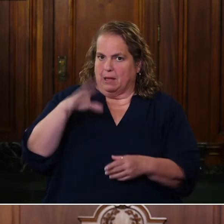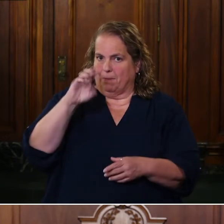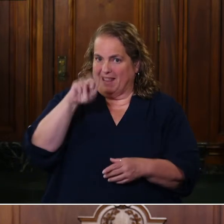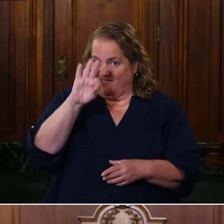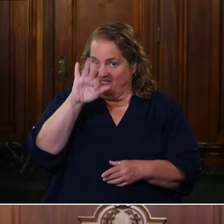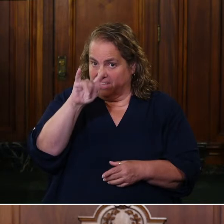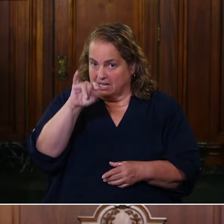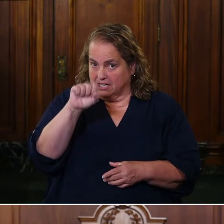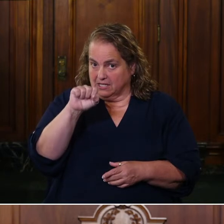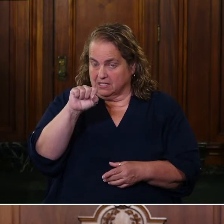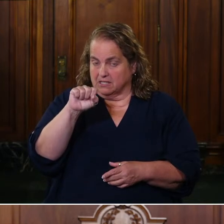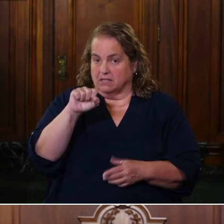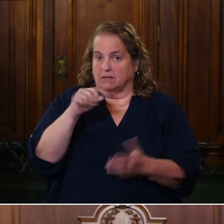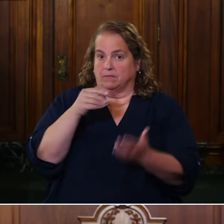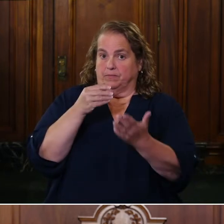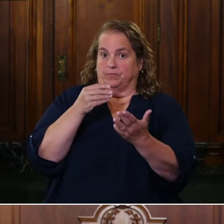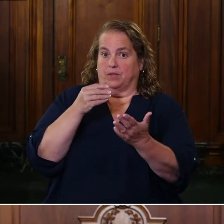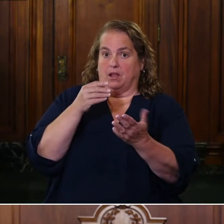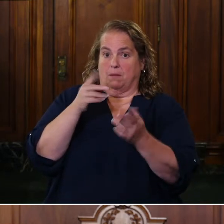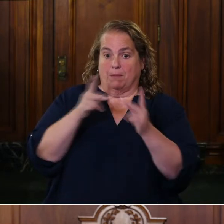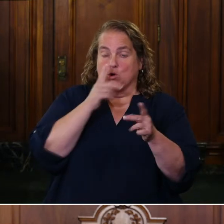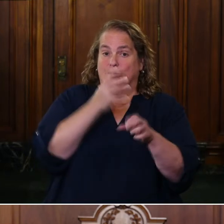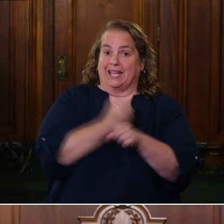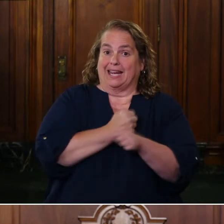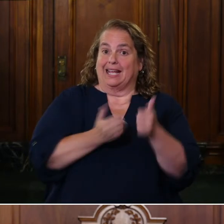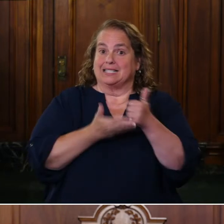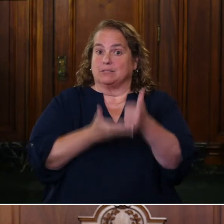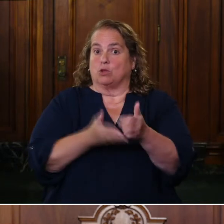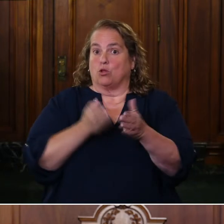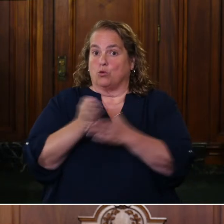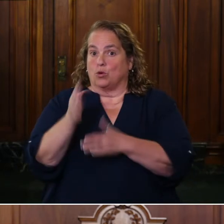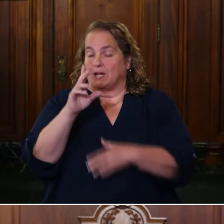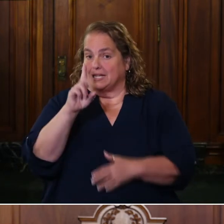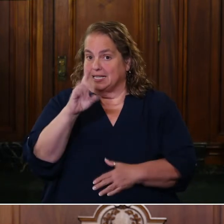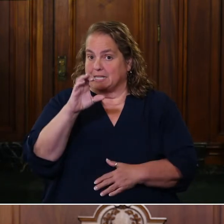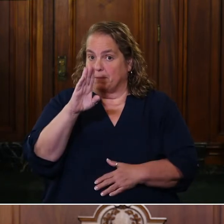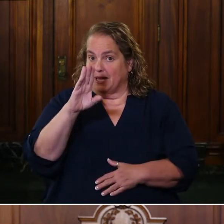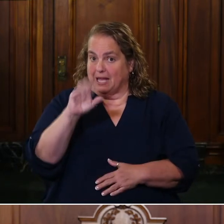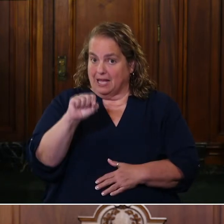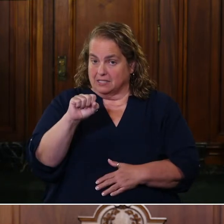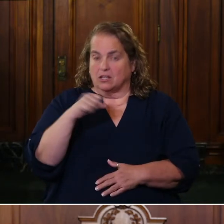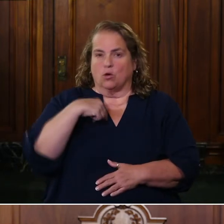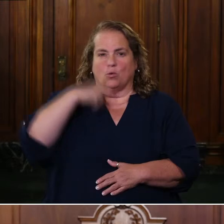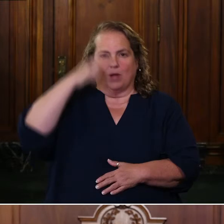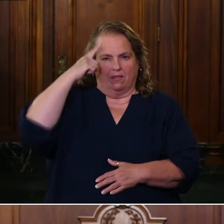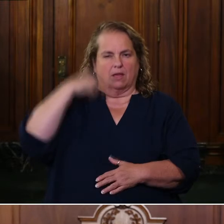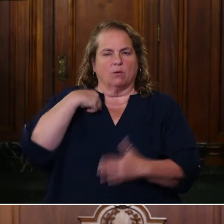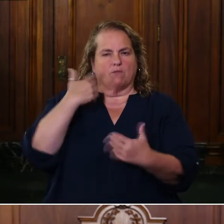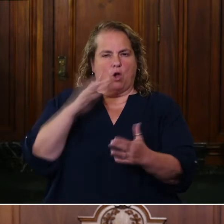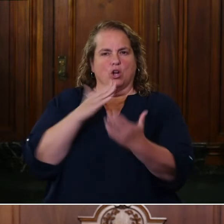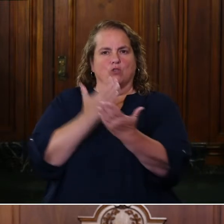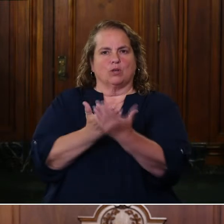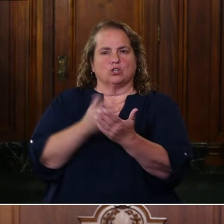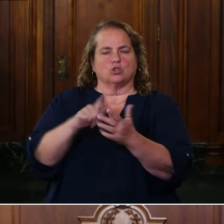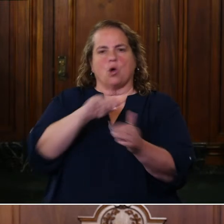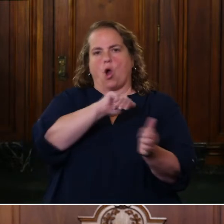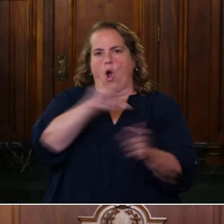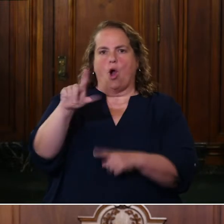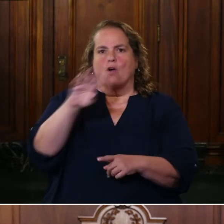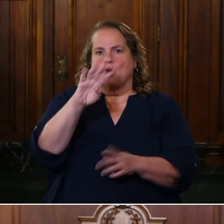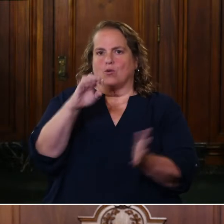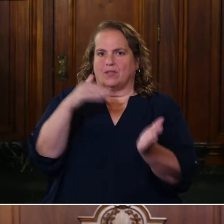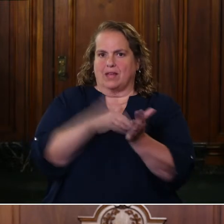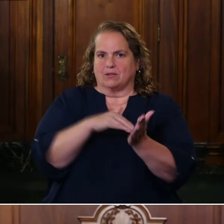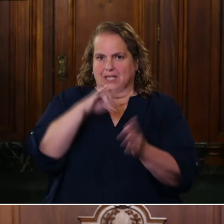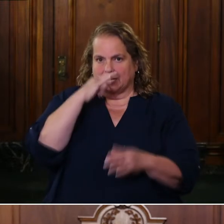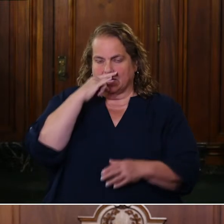The folks who have been getting assistance through DCBS, we think we've reached almost 400,000 kids, about 360